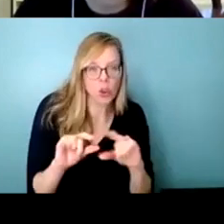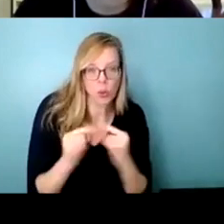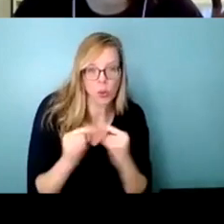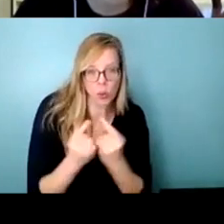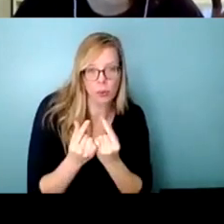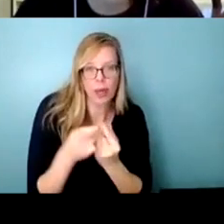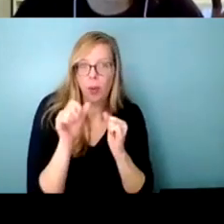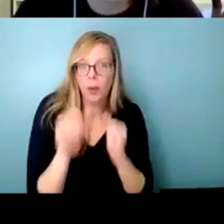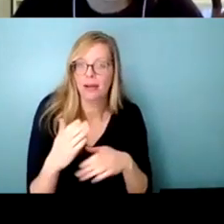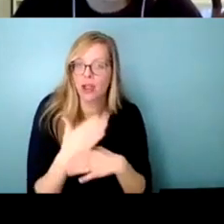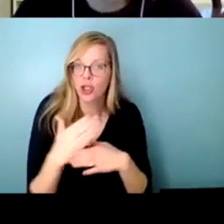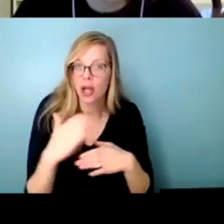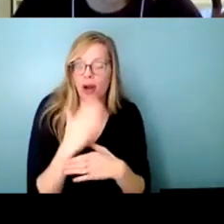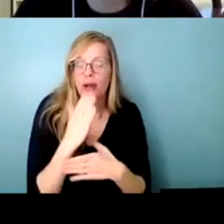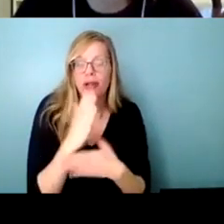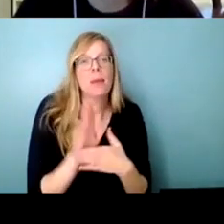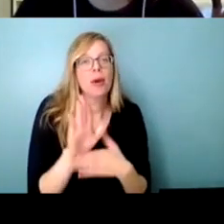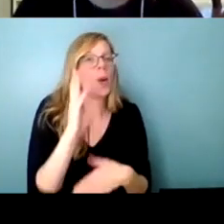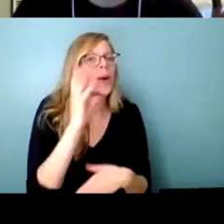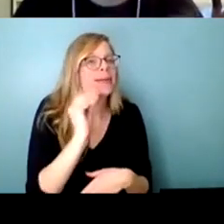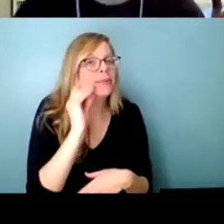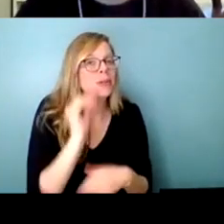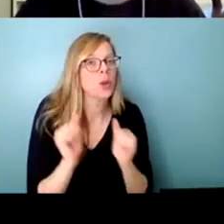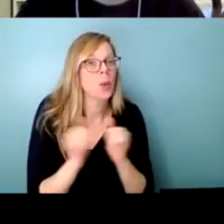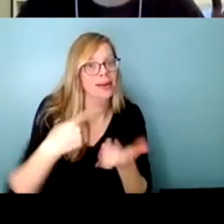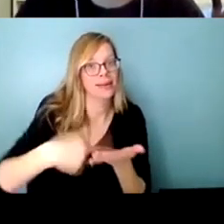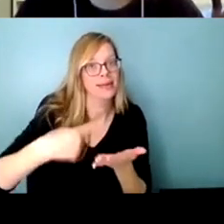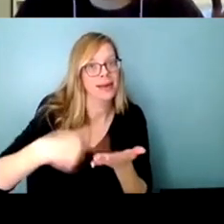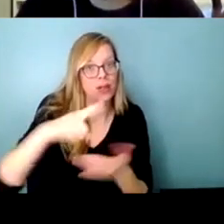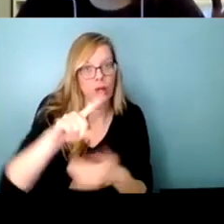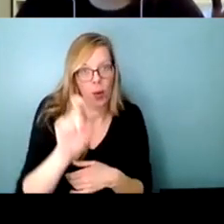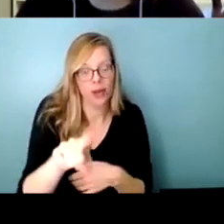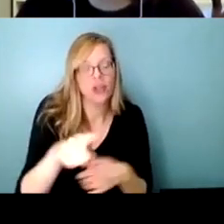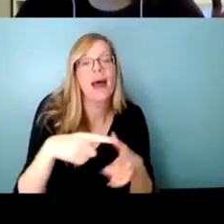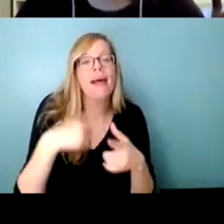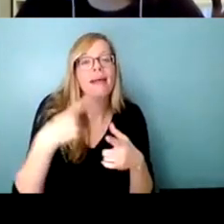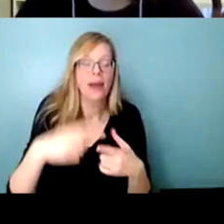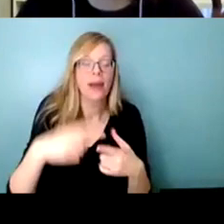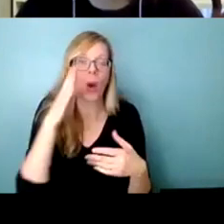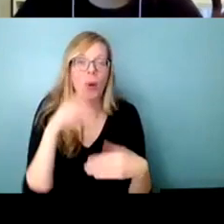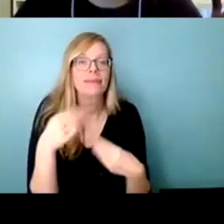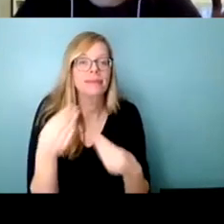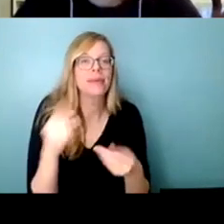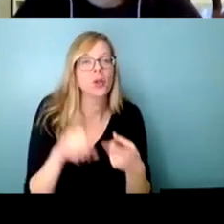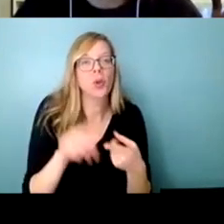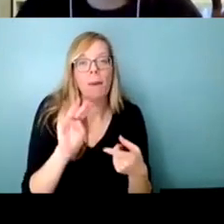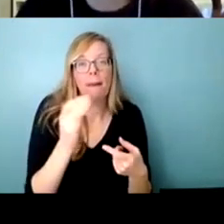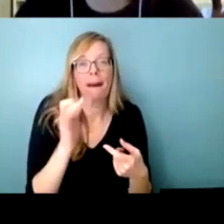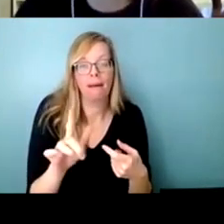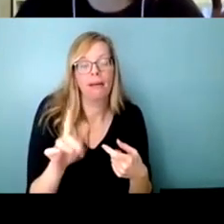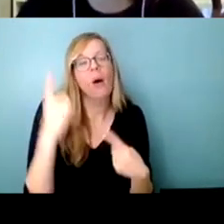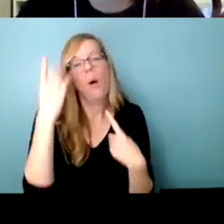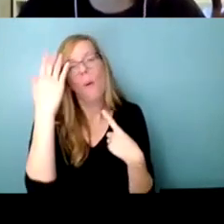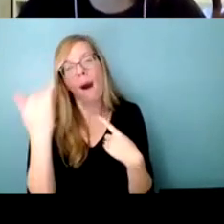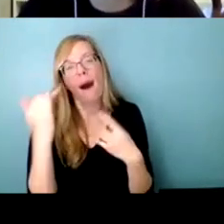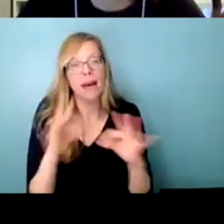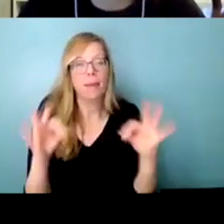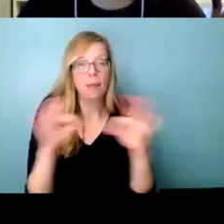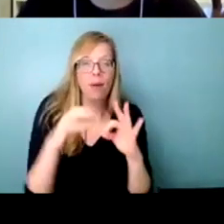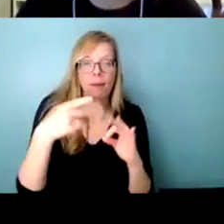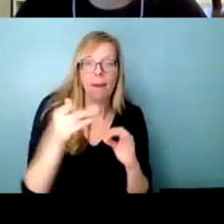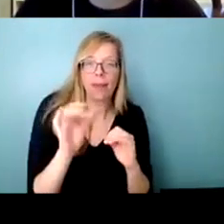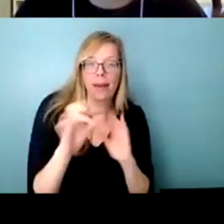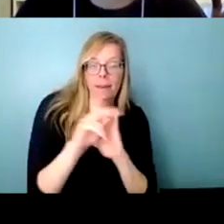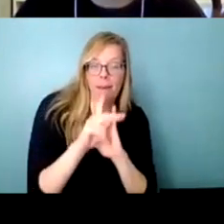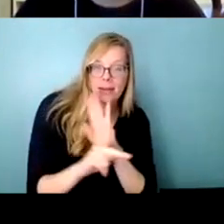experiences with a discussion question and then i'm going to hand it over to michael who's going to talk about why we should care about public policy and then key